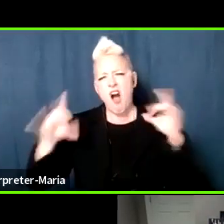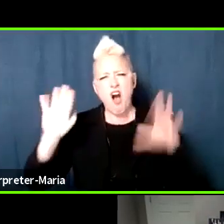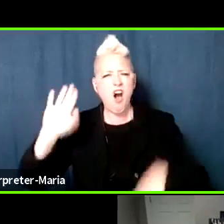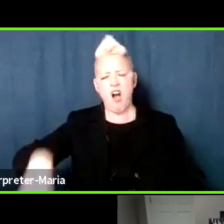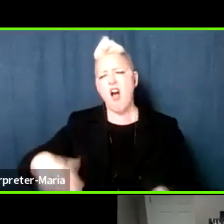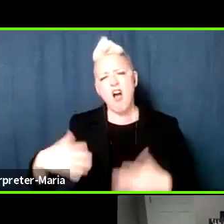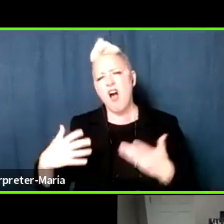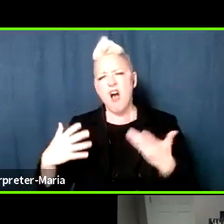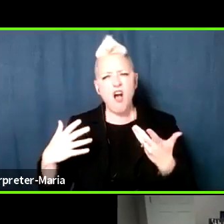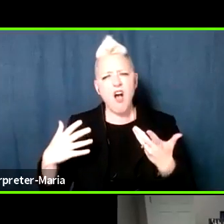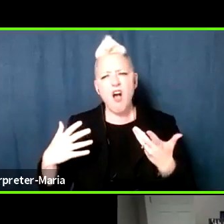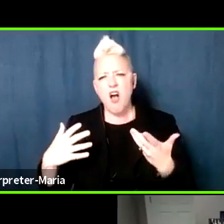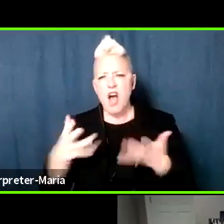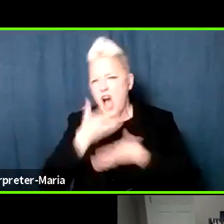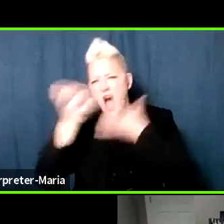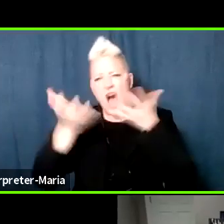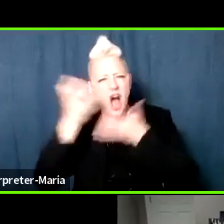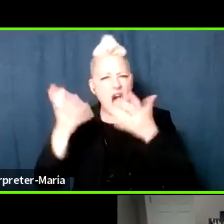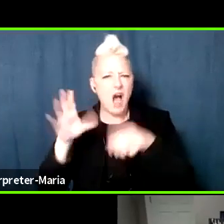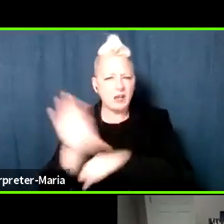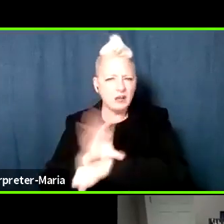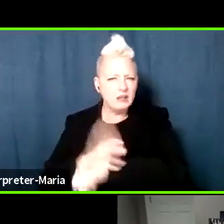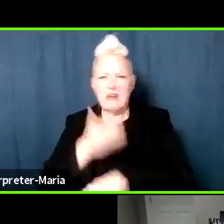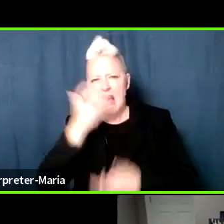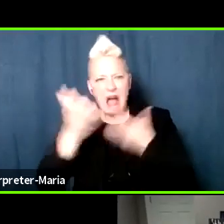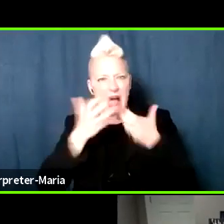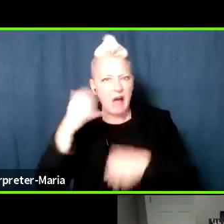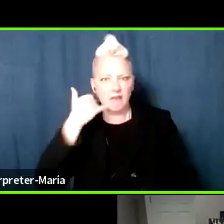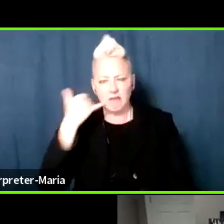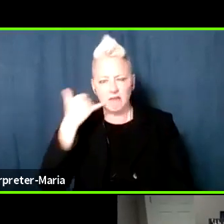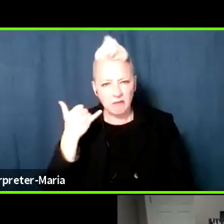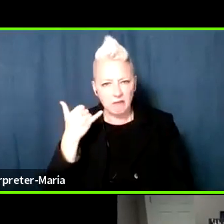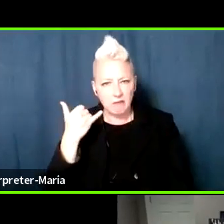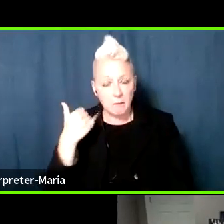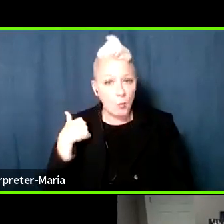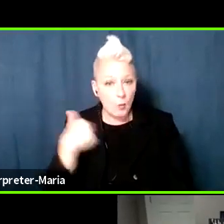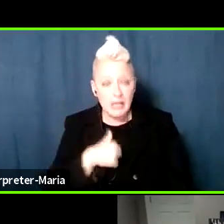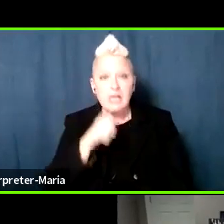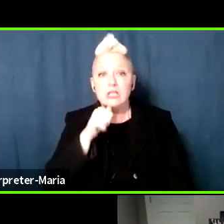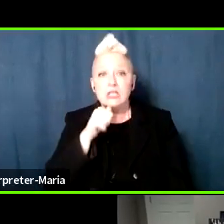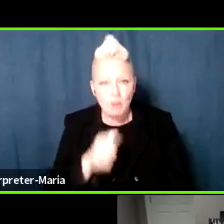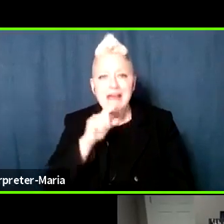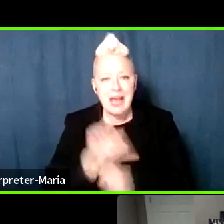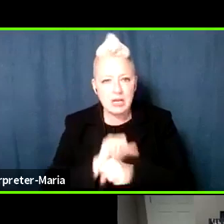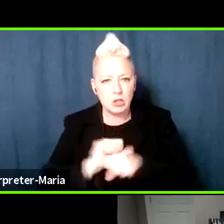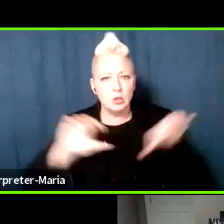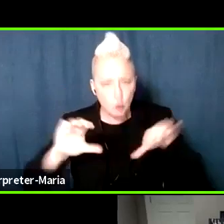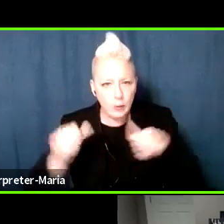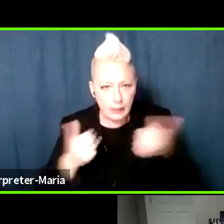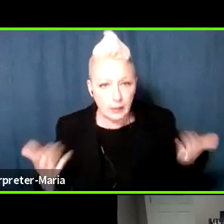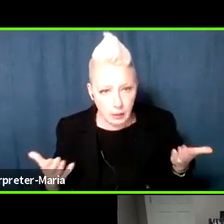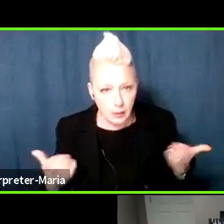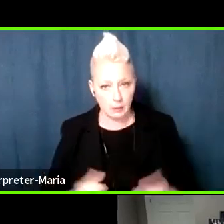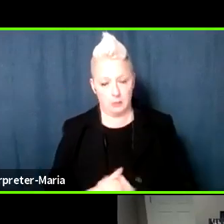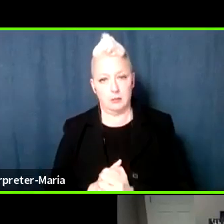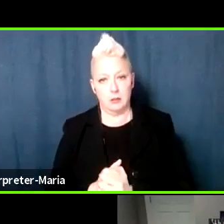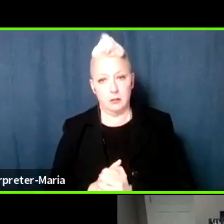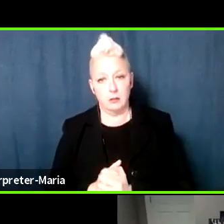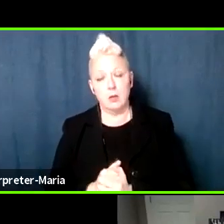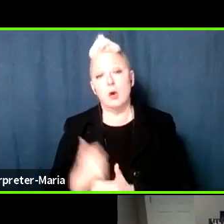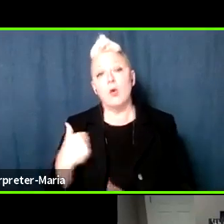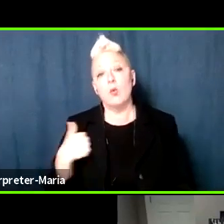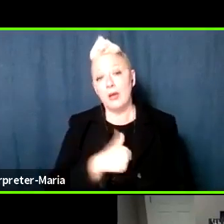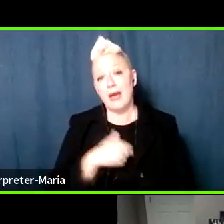we scream at the computer, or we scream at our phone, but we don't actually take that next step. ADL has put out something called the Cyber Action